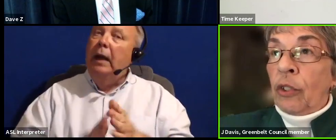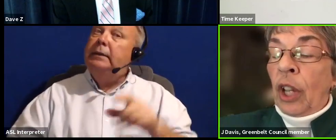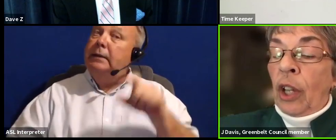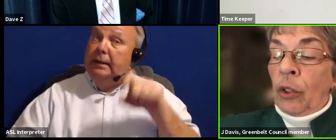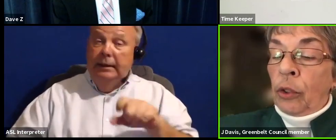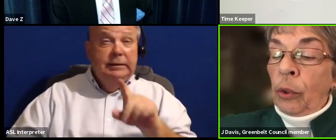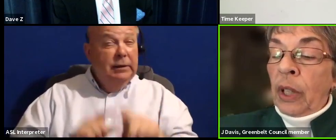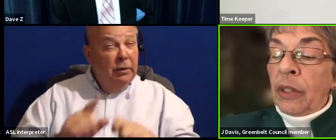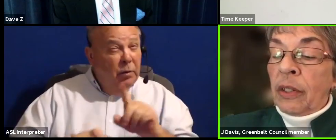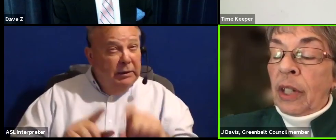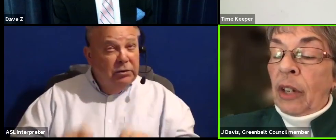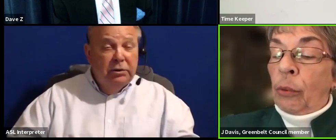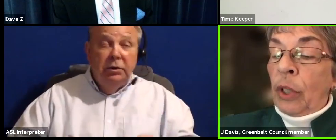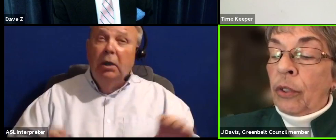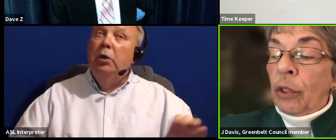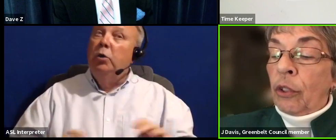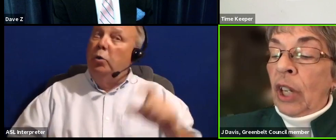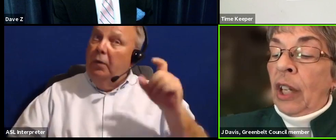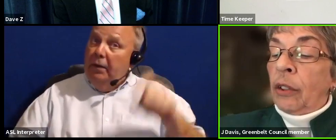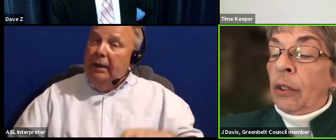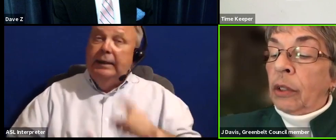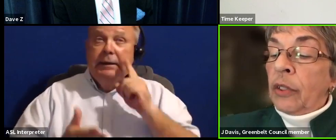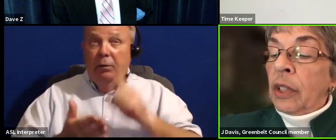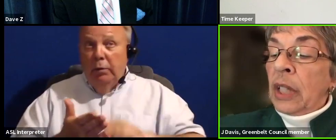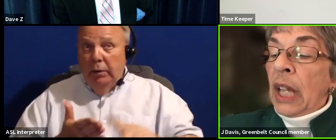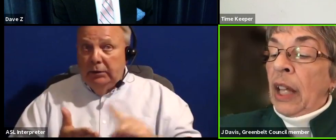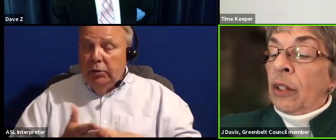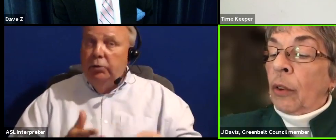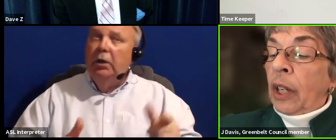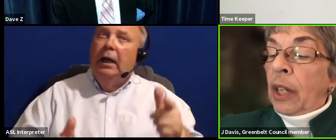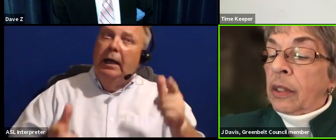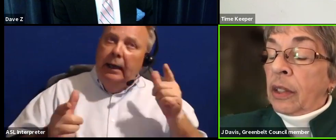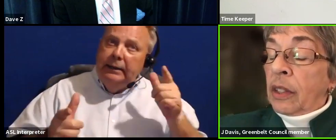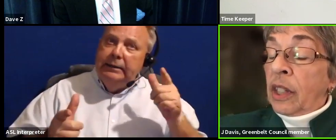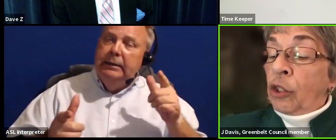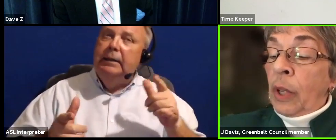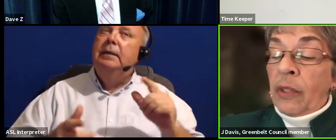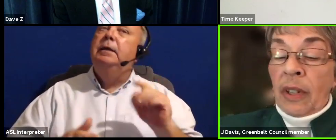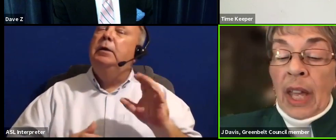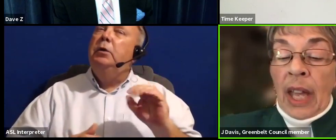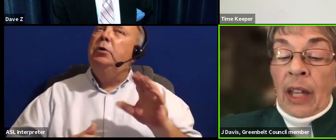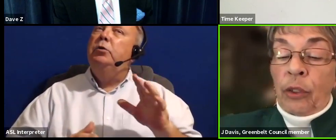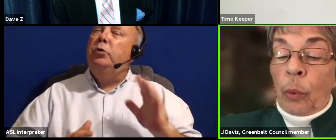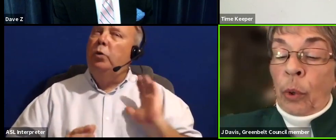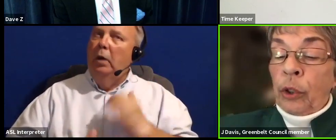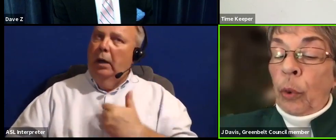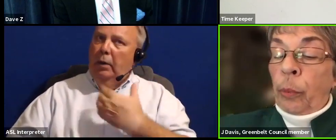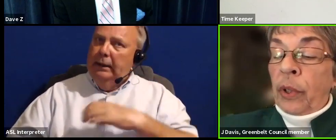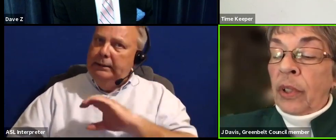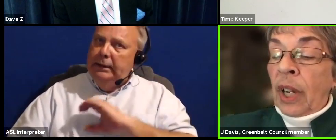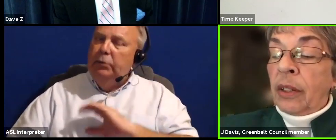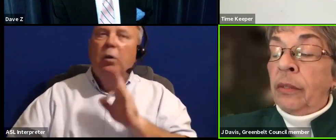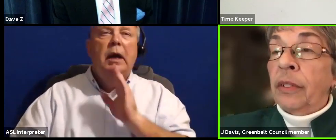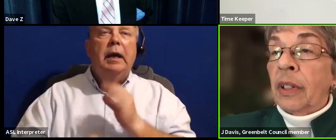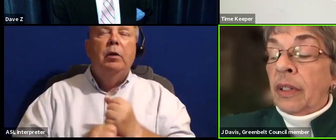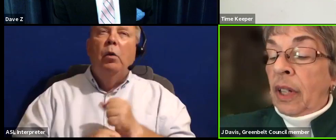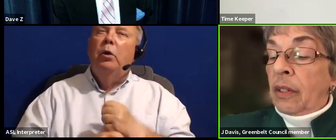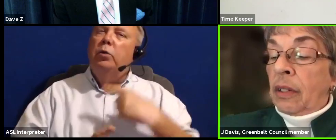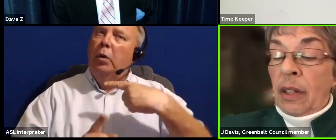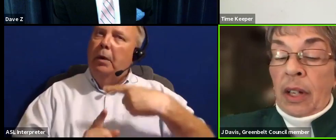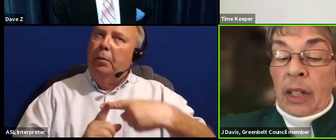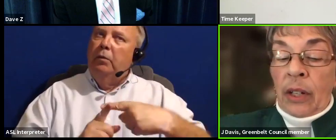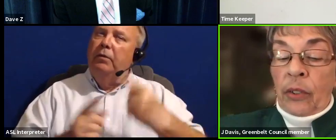questions, do the necessary research, to listen to our constituents, and to work toward productive